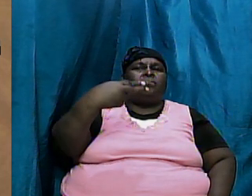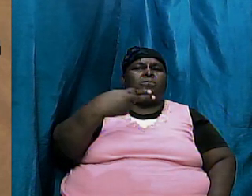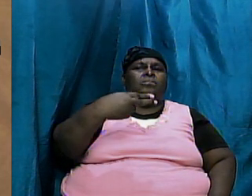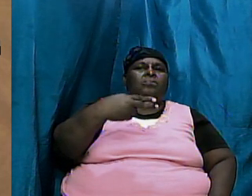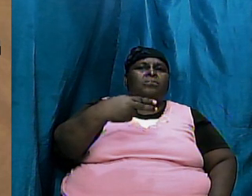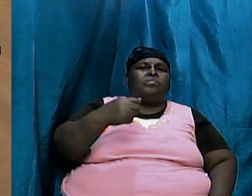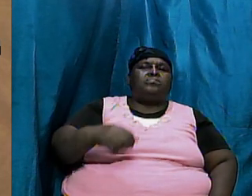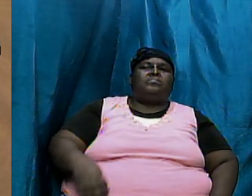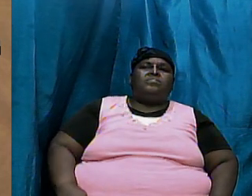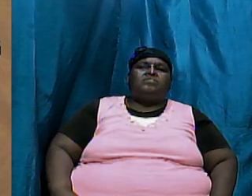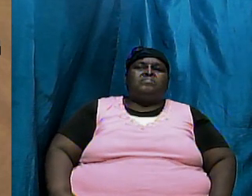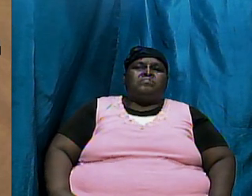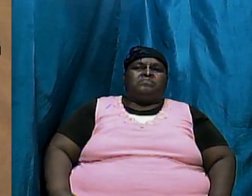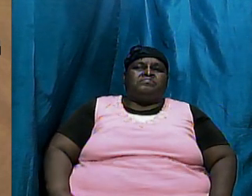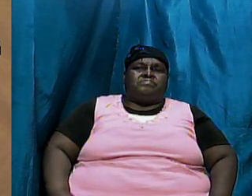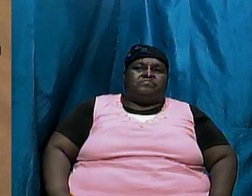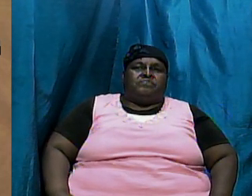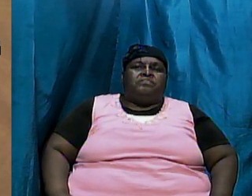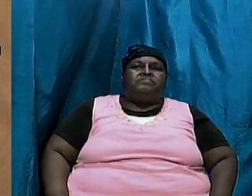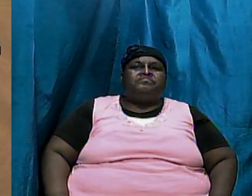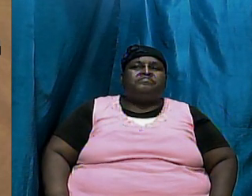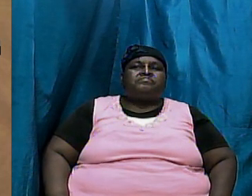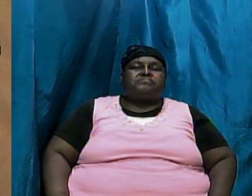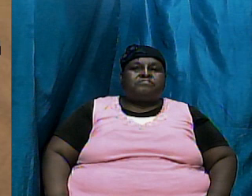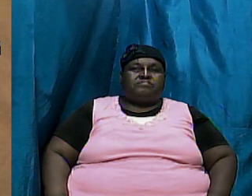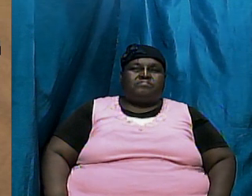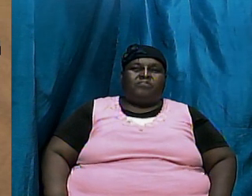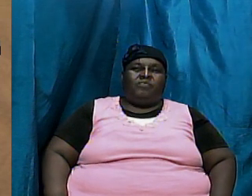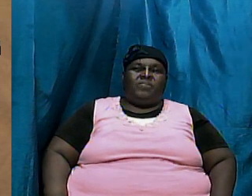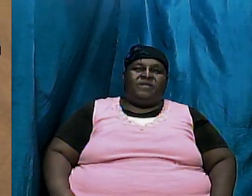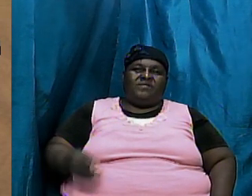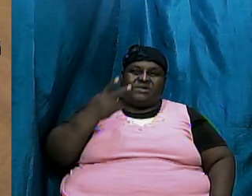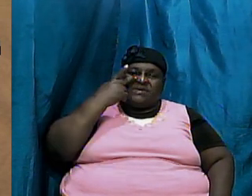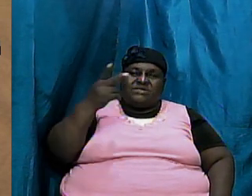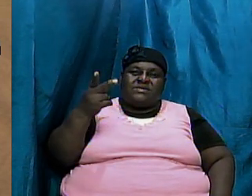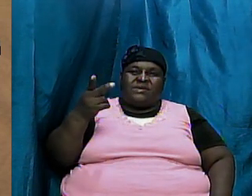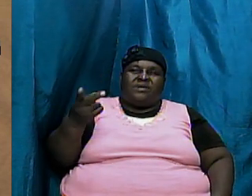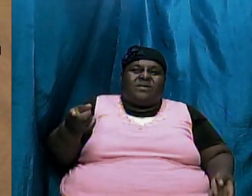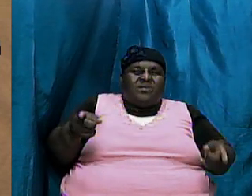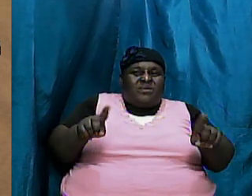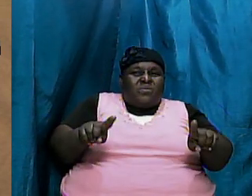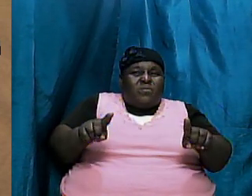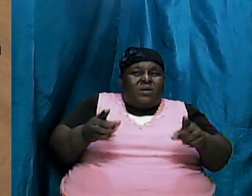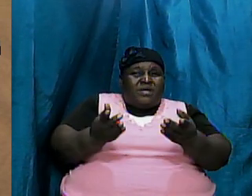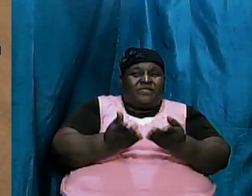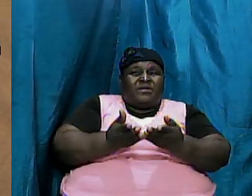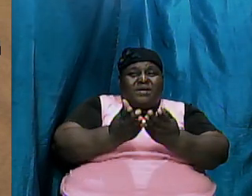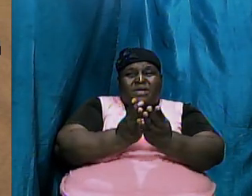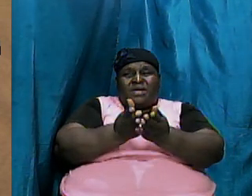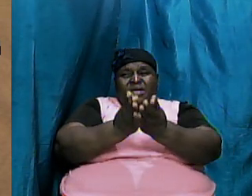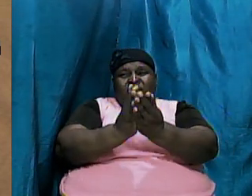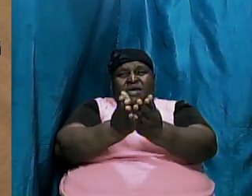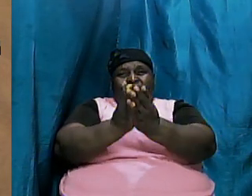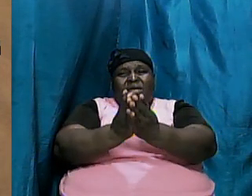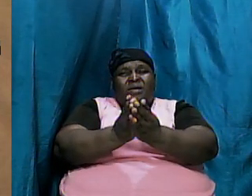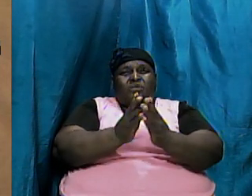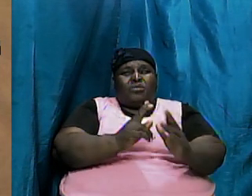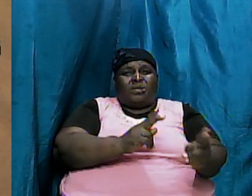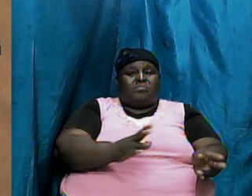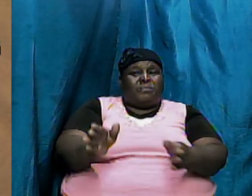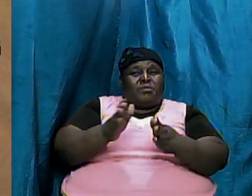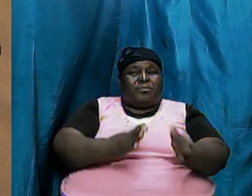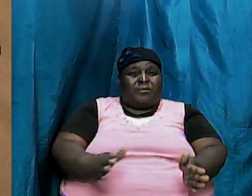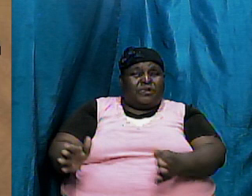hold on I wonder if see what is happening here while the ark was a preparing